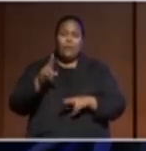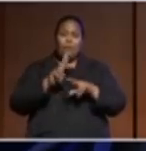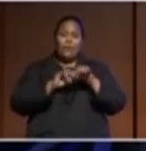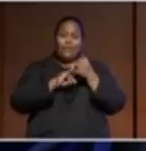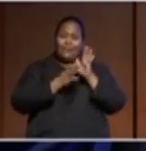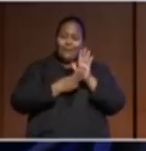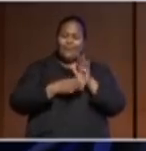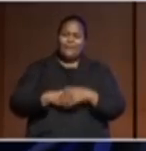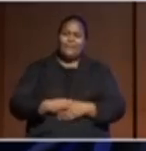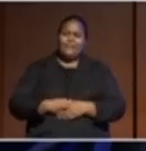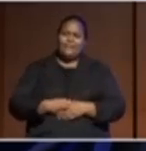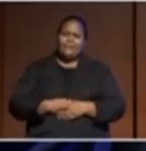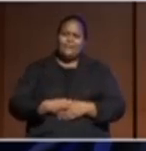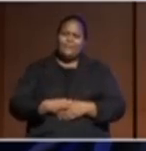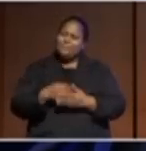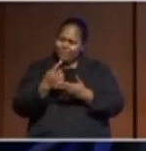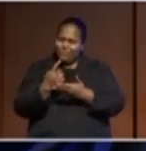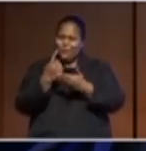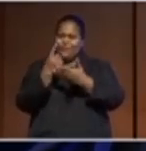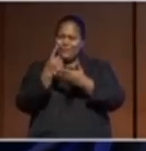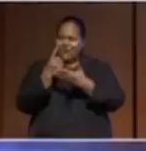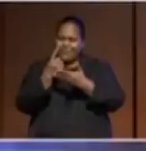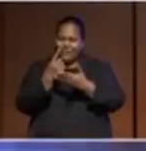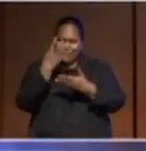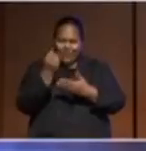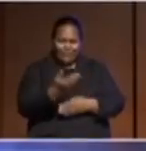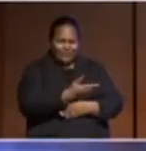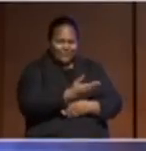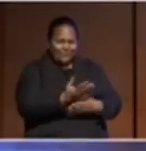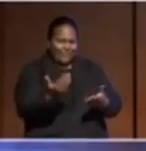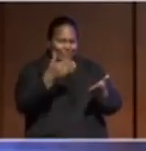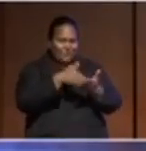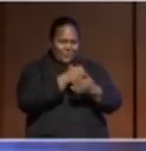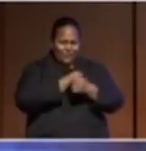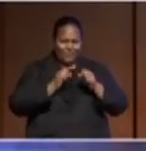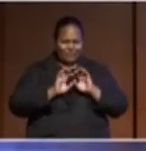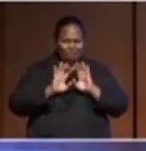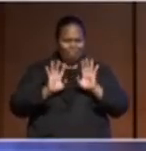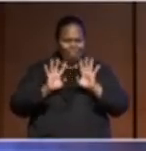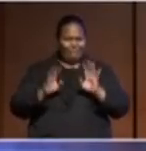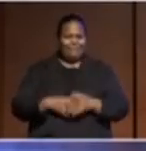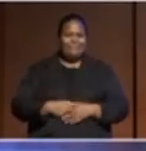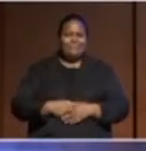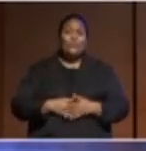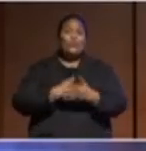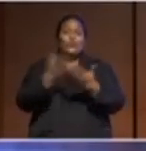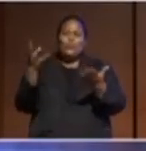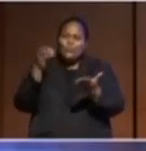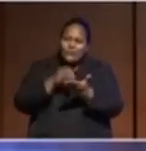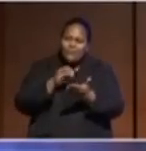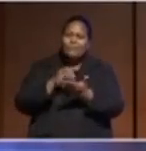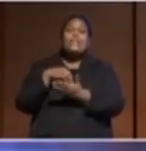And what a privilege it is to have you here on our stage this afternoon. You have served Samoa and this region,